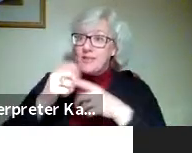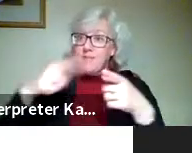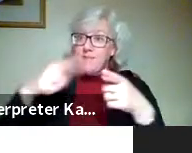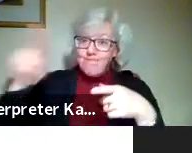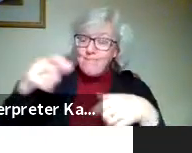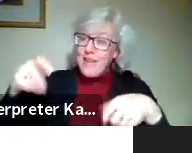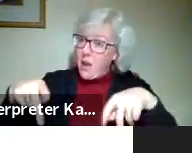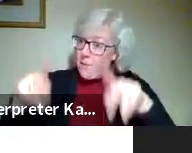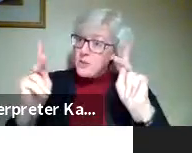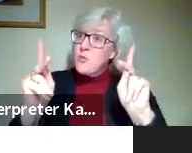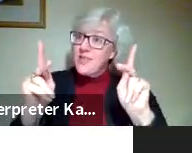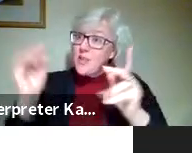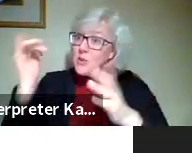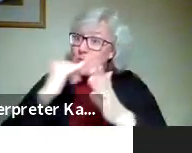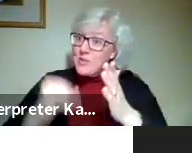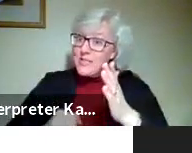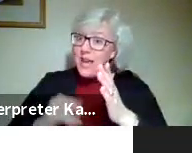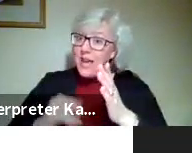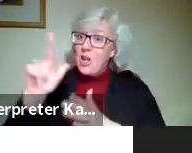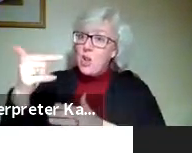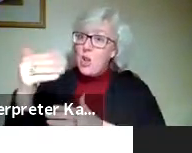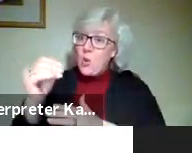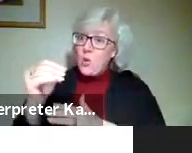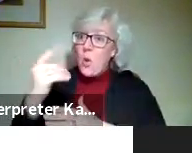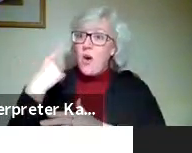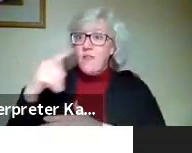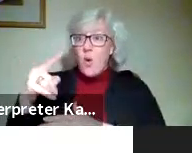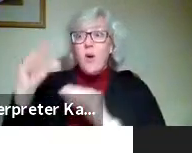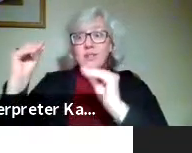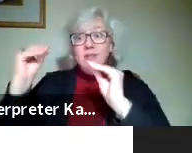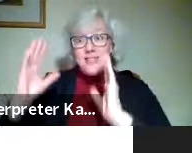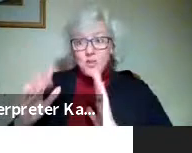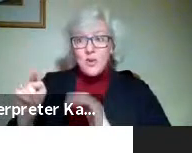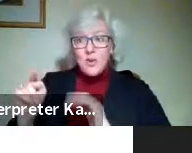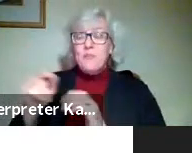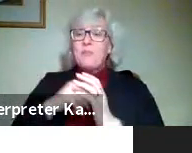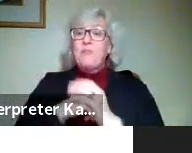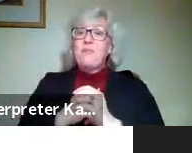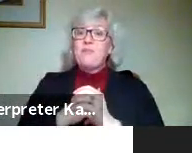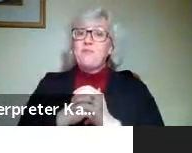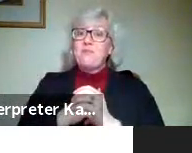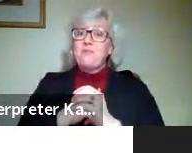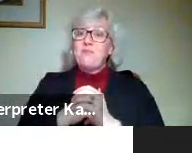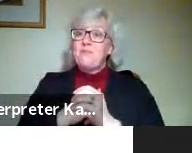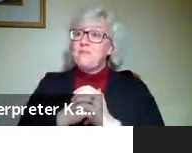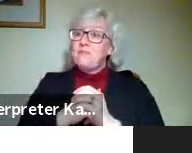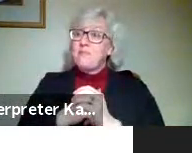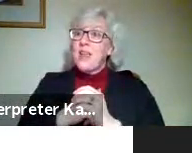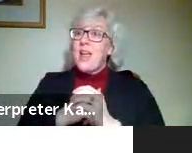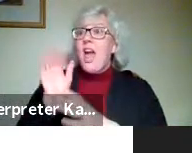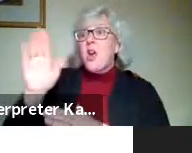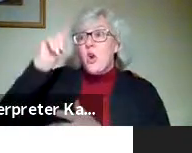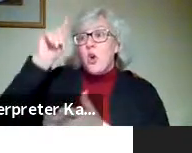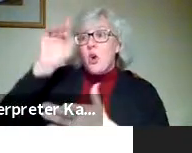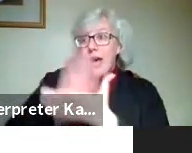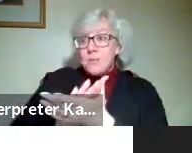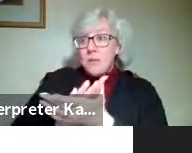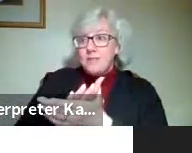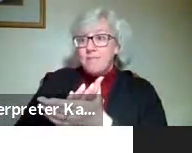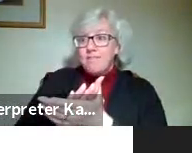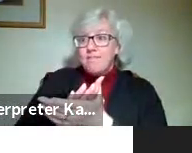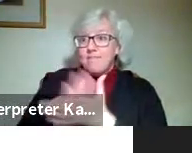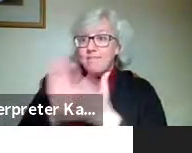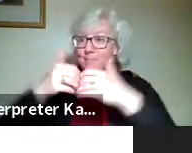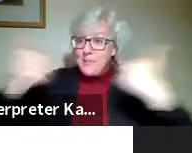an opportunity to design logos for a fellow instructor and her husband. They have separate